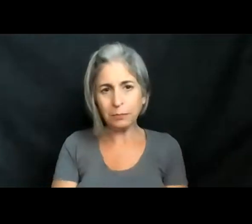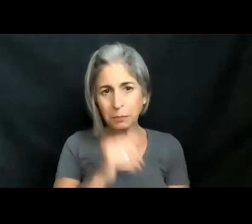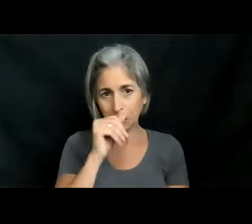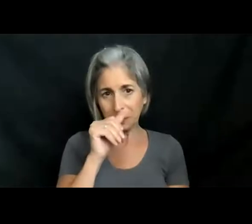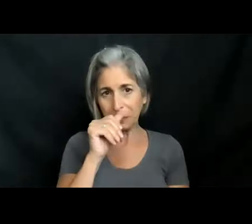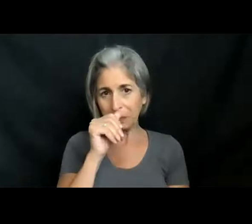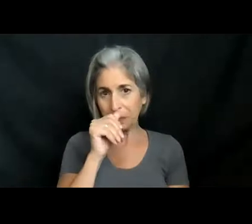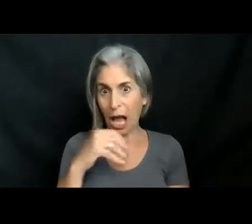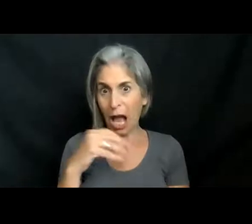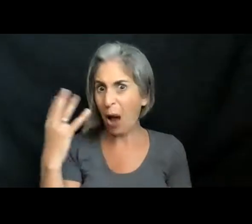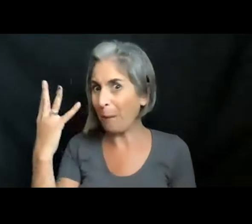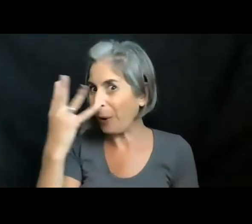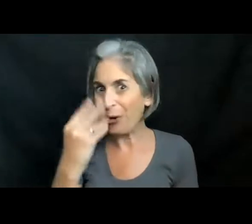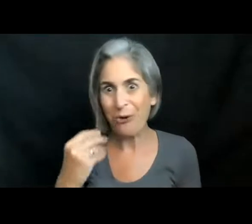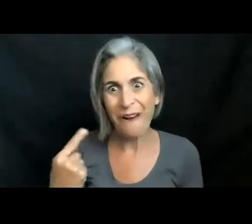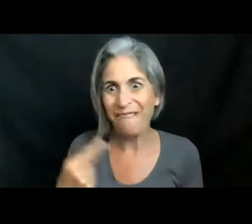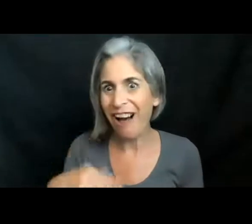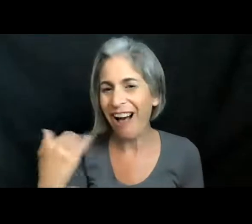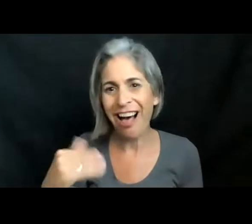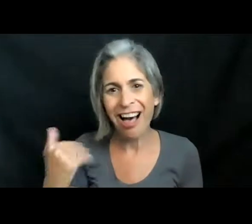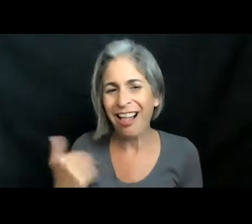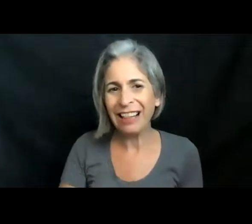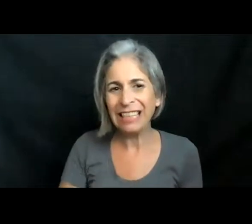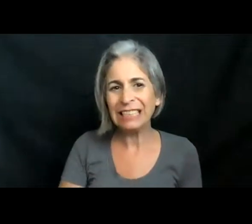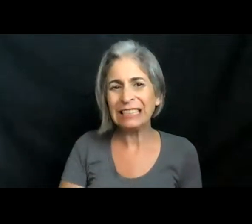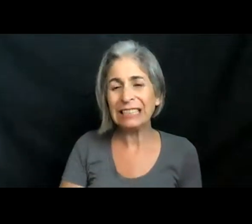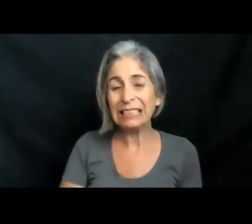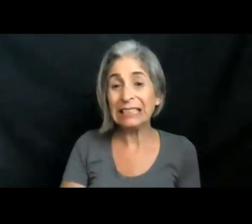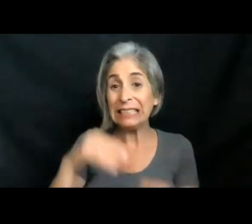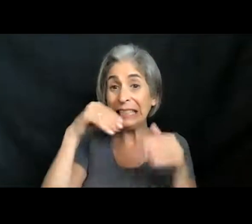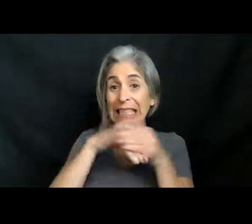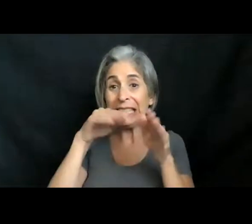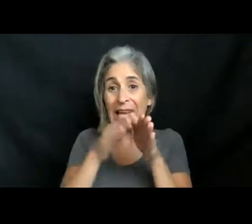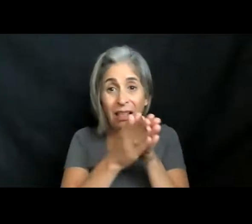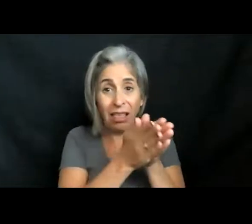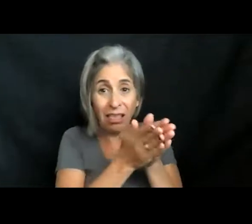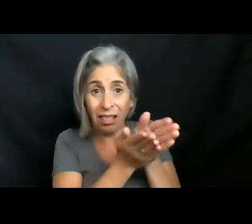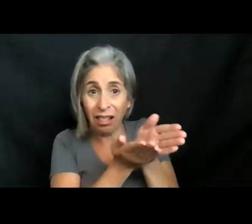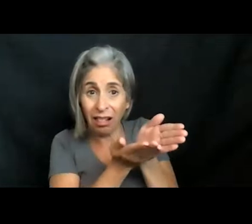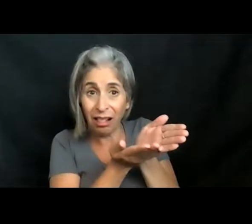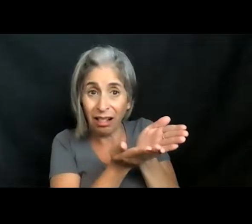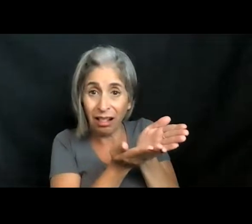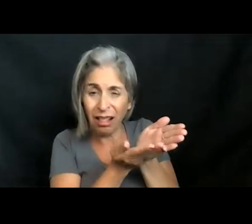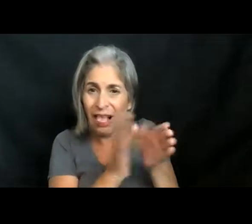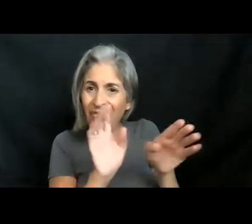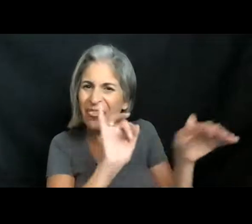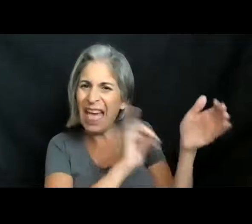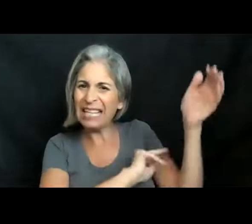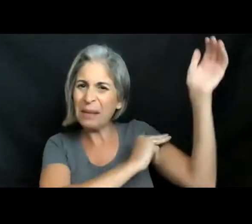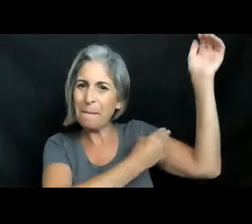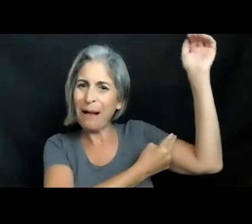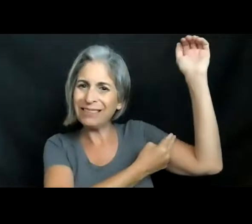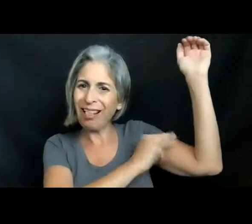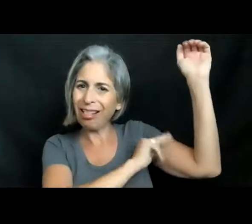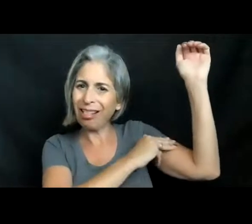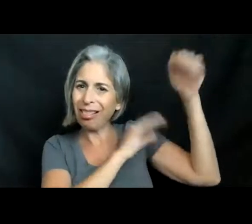Oh, beautiful. So we have gotten inside our lionfish. All of this up here is actually muscle. So the lionfish do